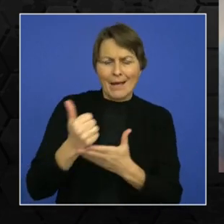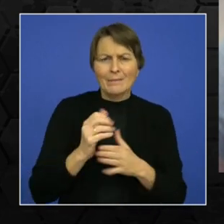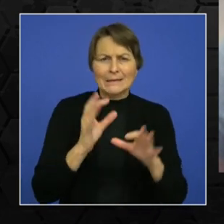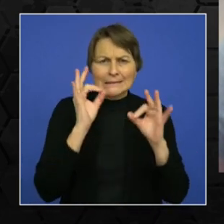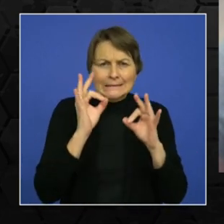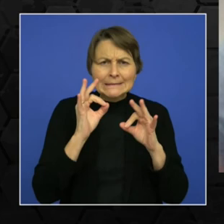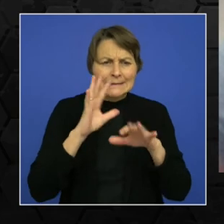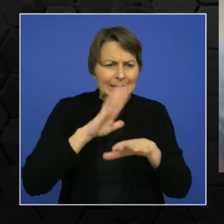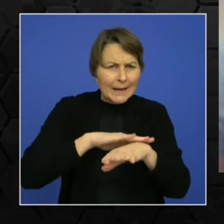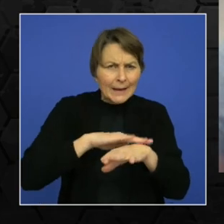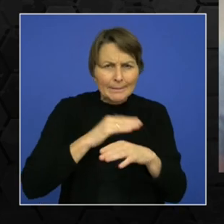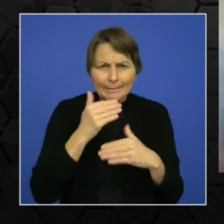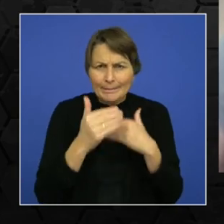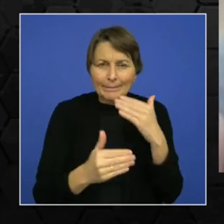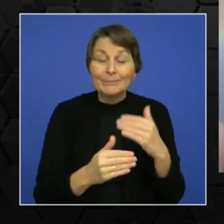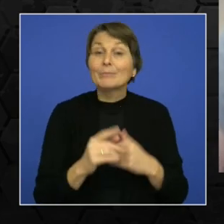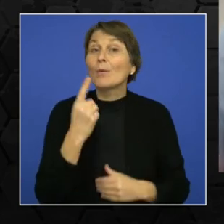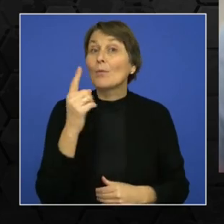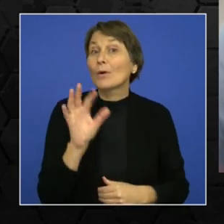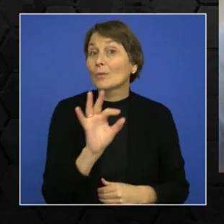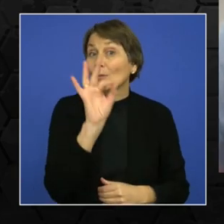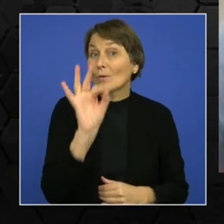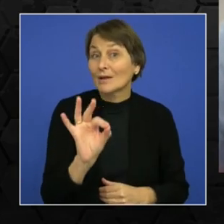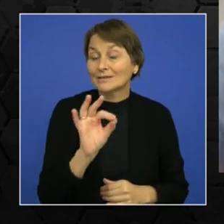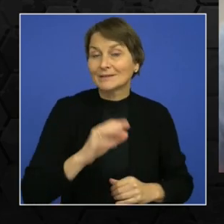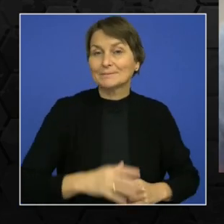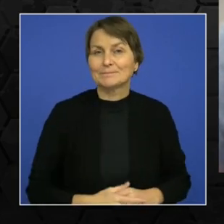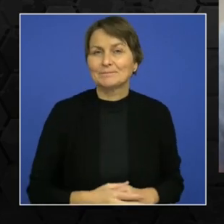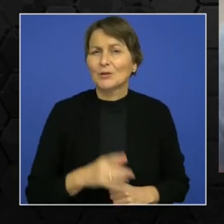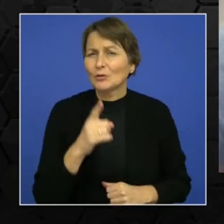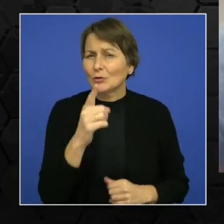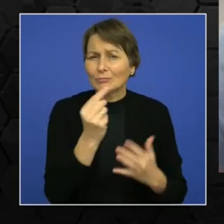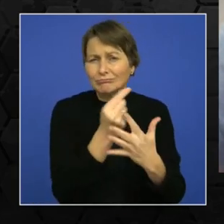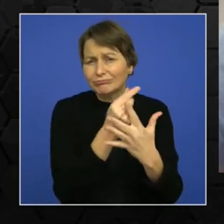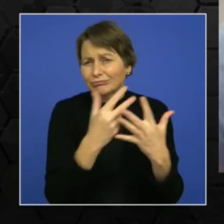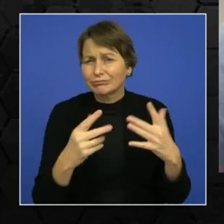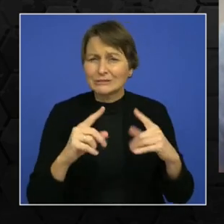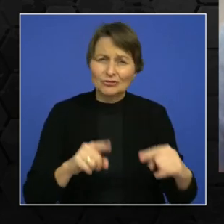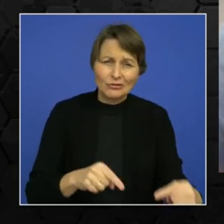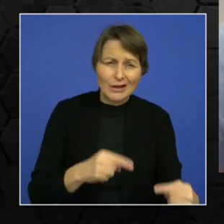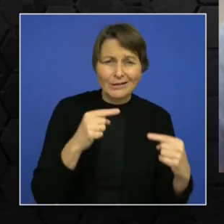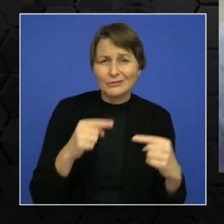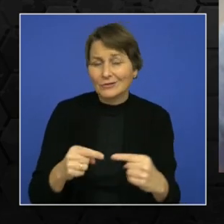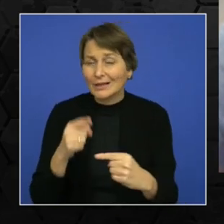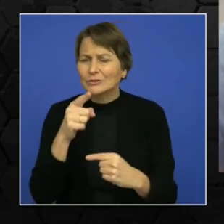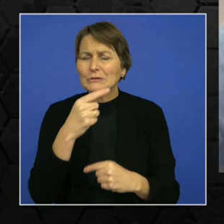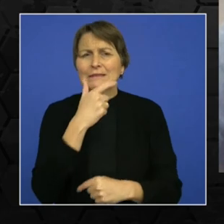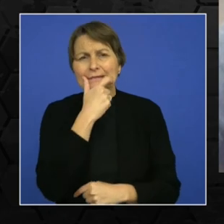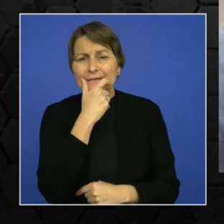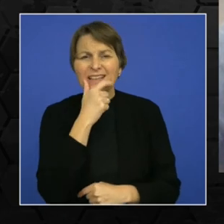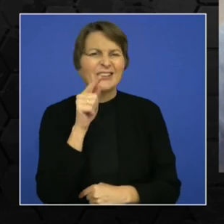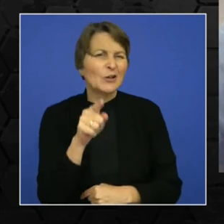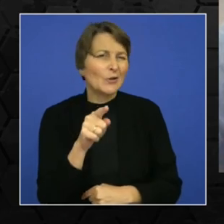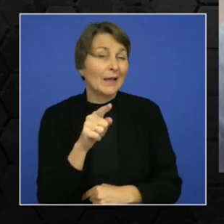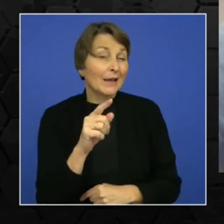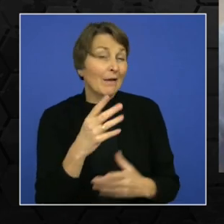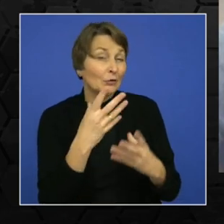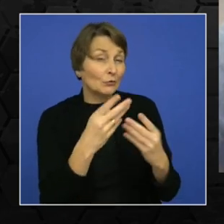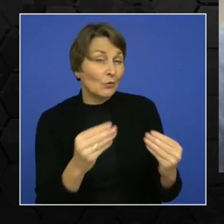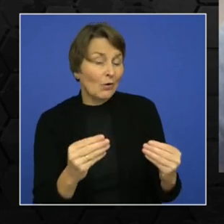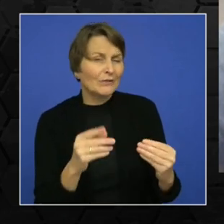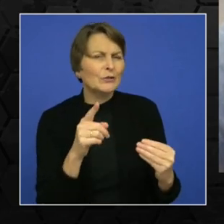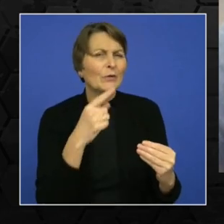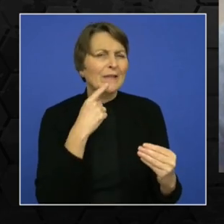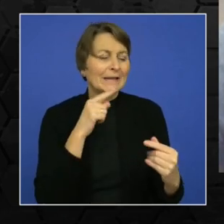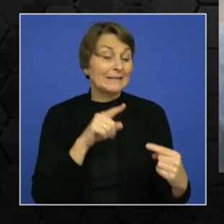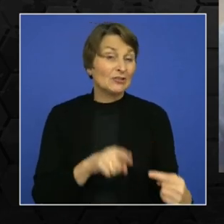question for you. So out of all the challenges and solutions you presented, which one do you think will be the most challenging to